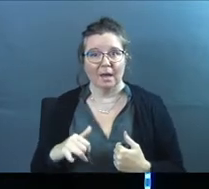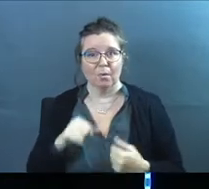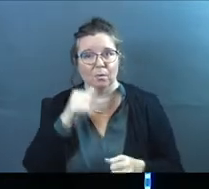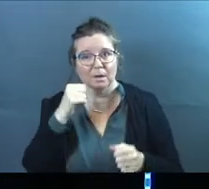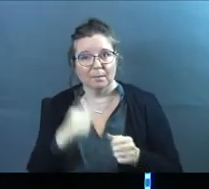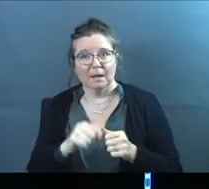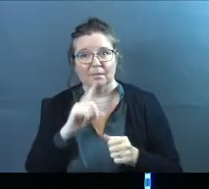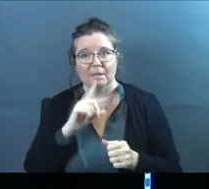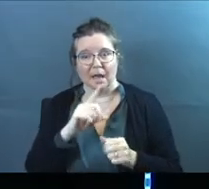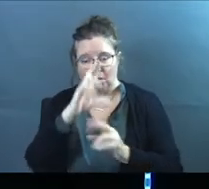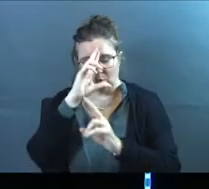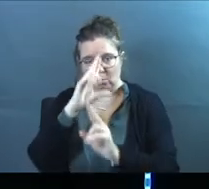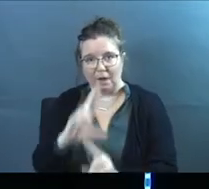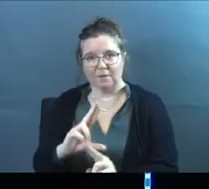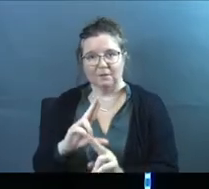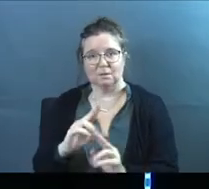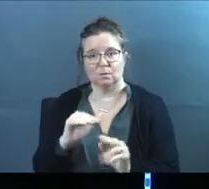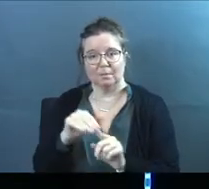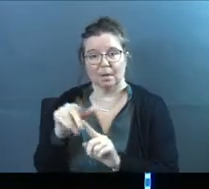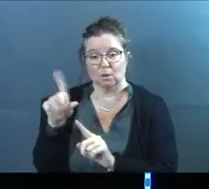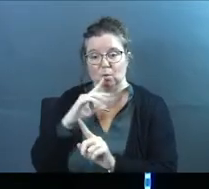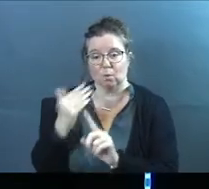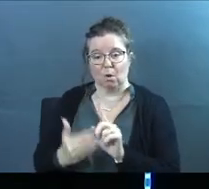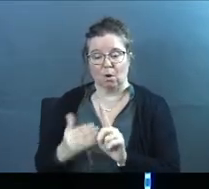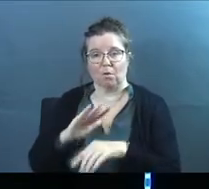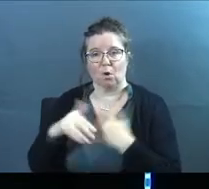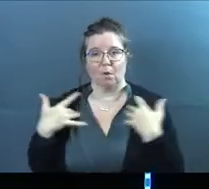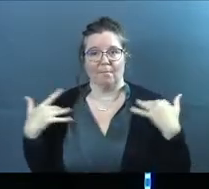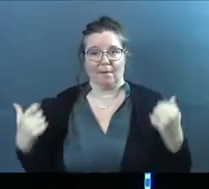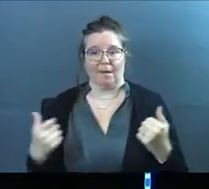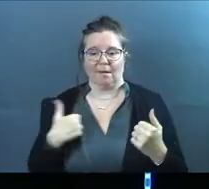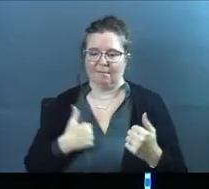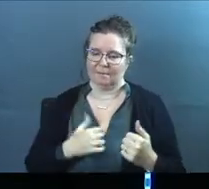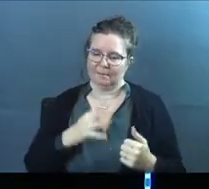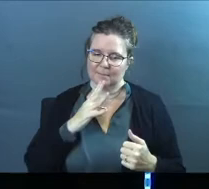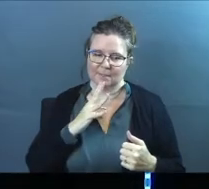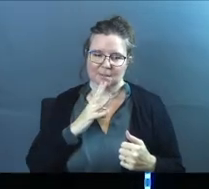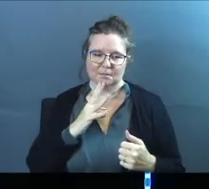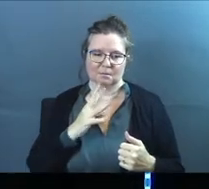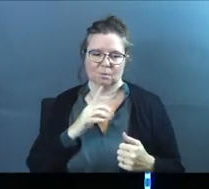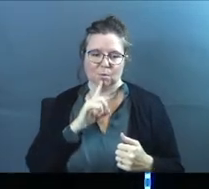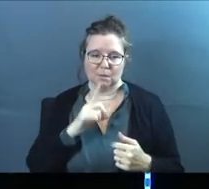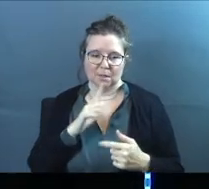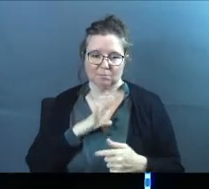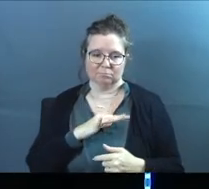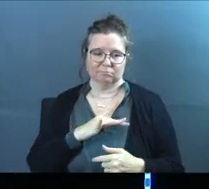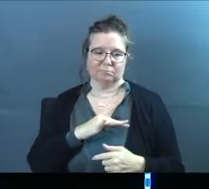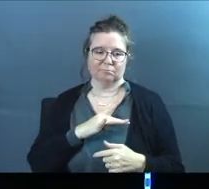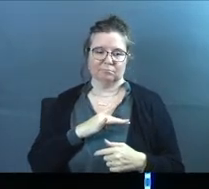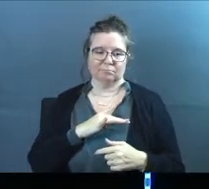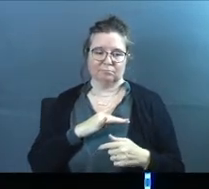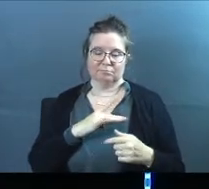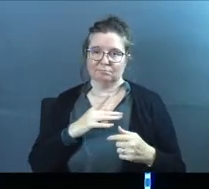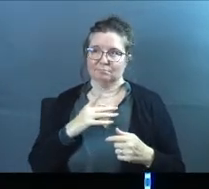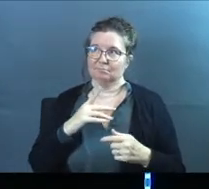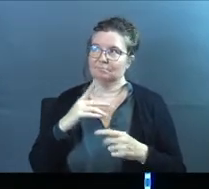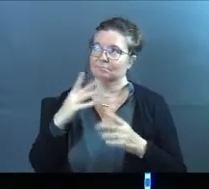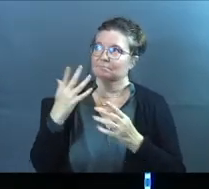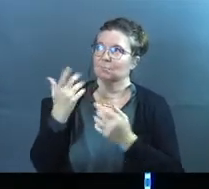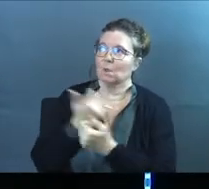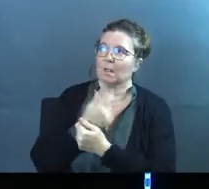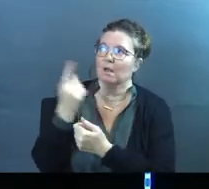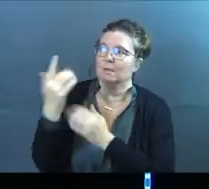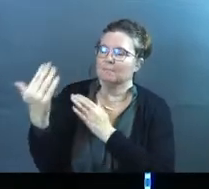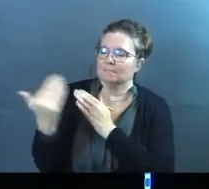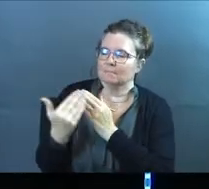remembrance, that reverence and reminder that you are the Almighty, God. I'm speaking, really cool complex here, to somebody who loves me and